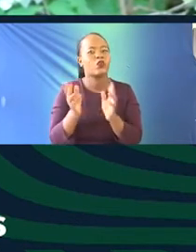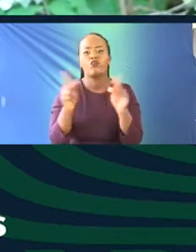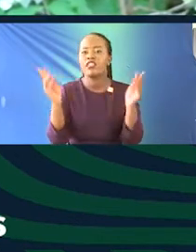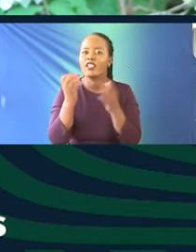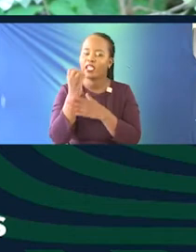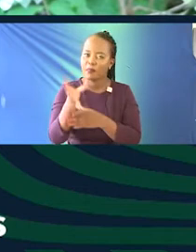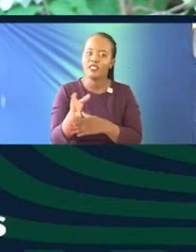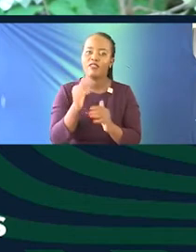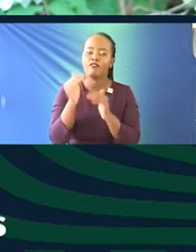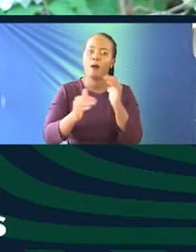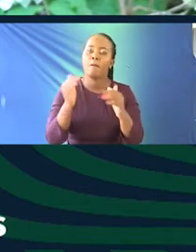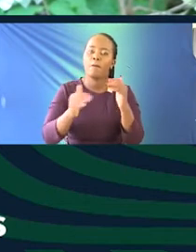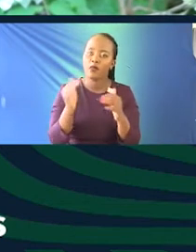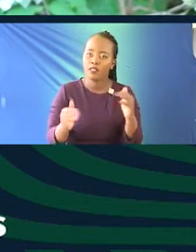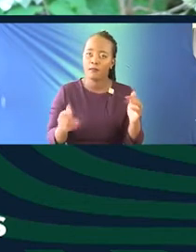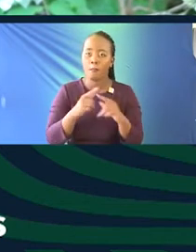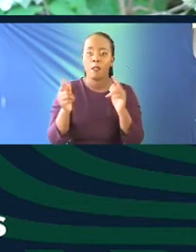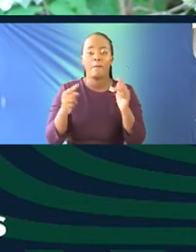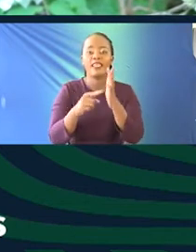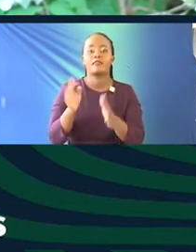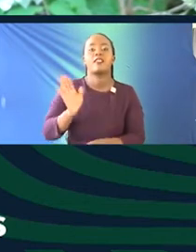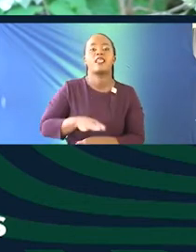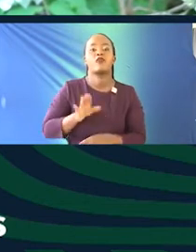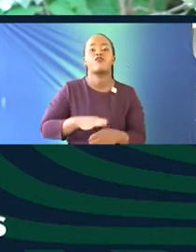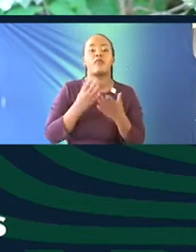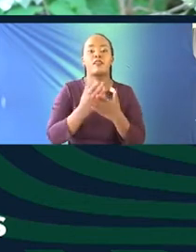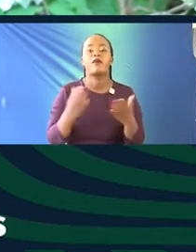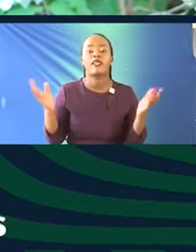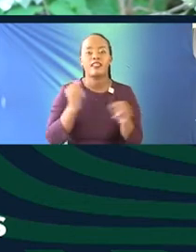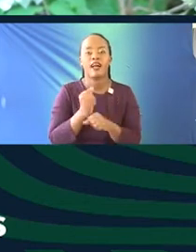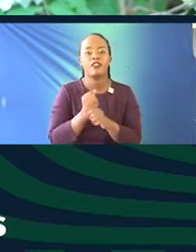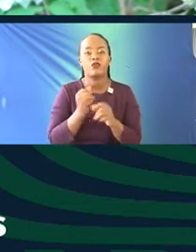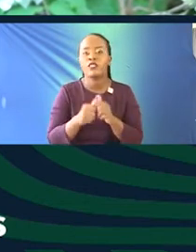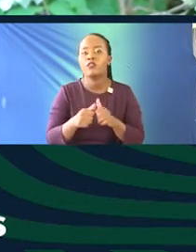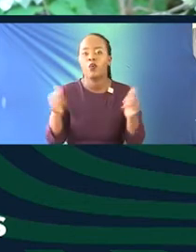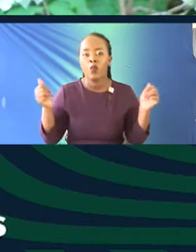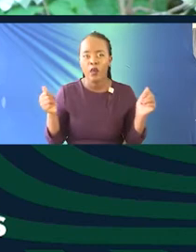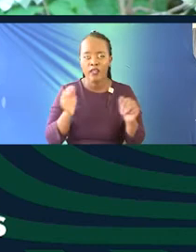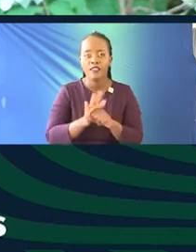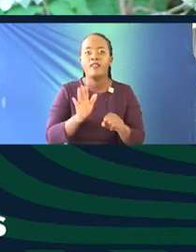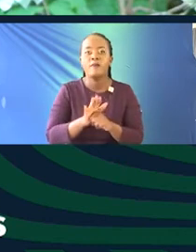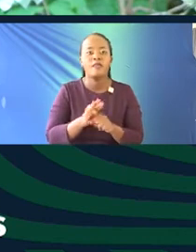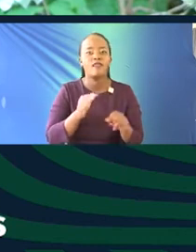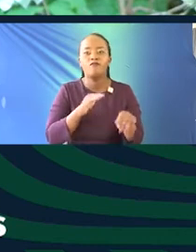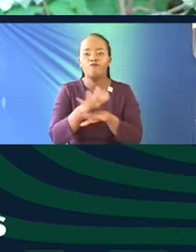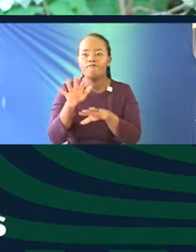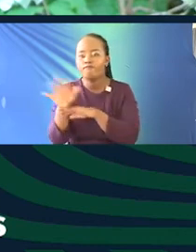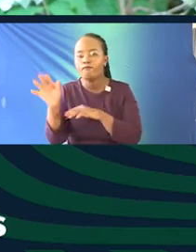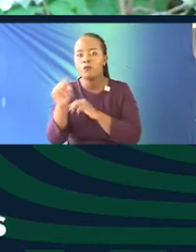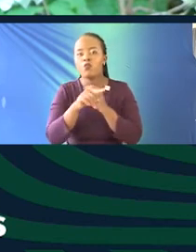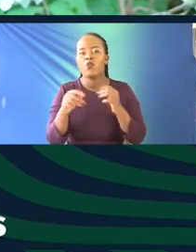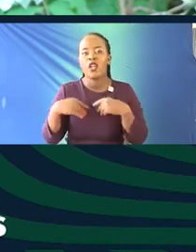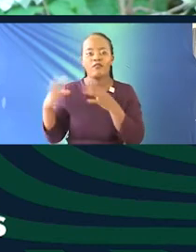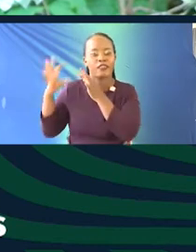but we just decided, especially our women's product is doing so well, copycats started coming up from everywhere. You know, we have a bit